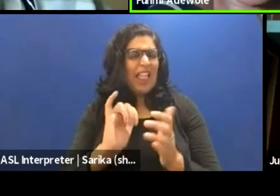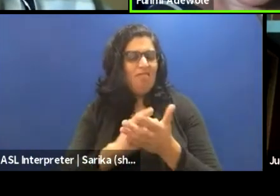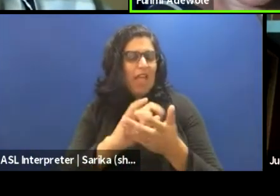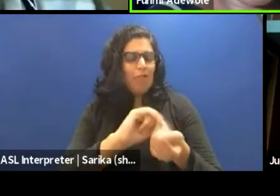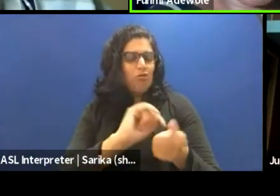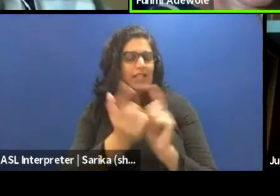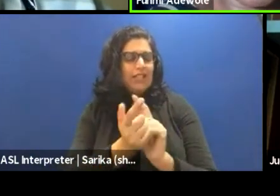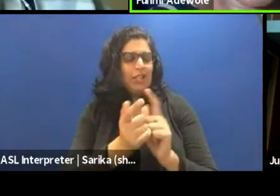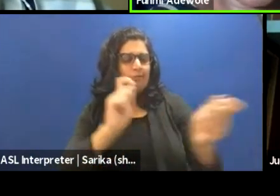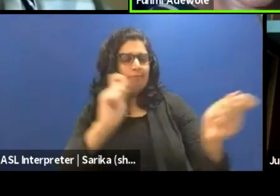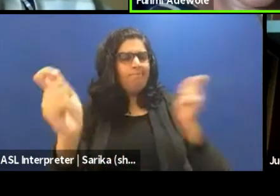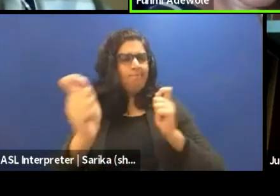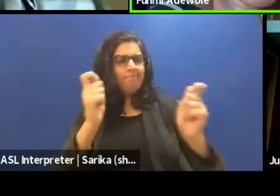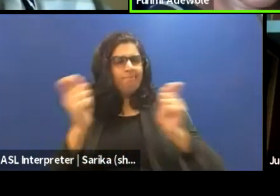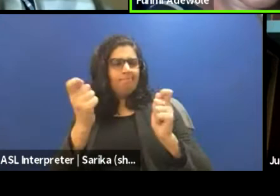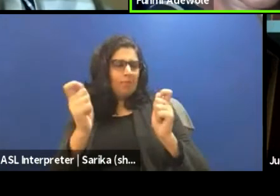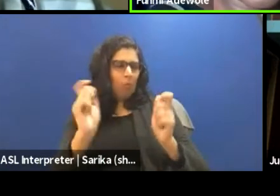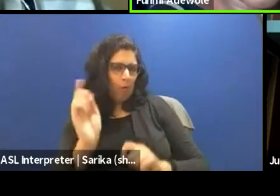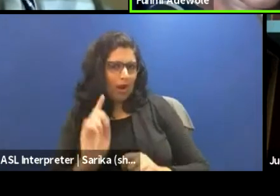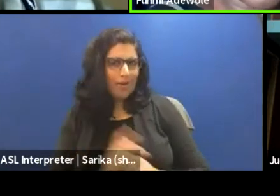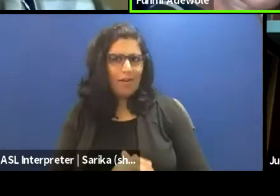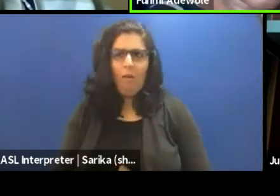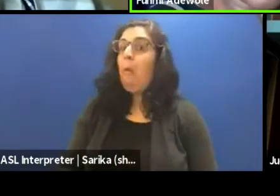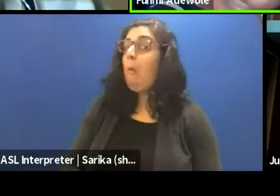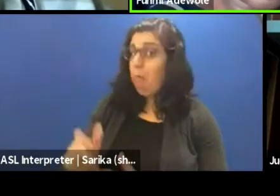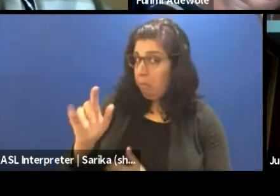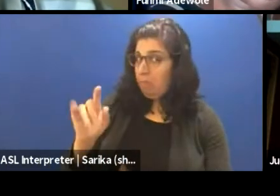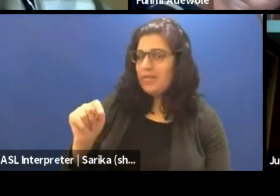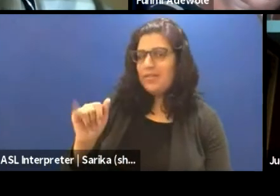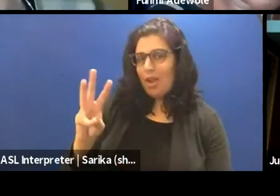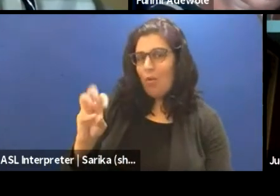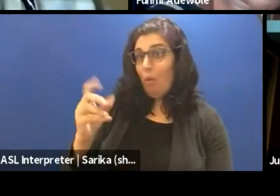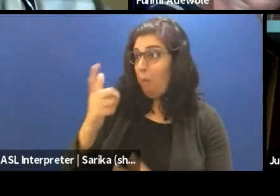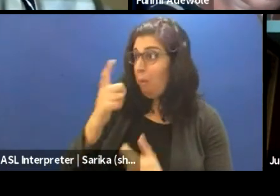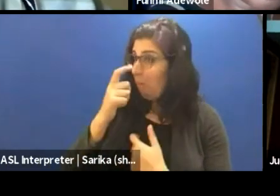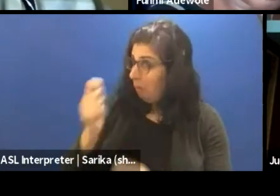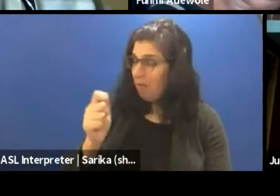take place. Interesting. Aganza?